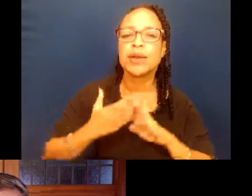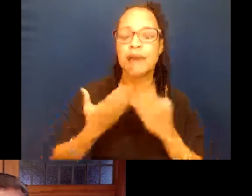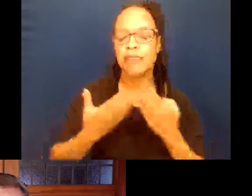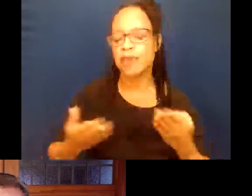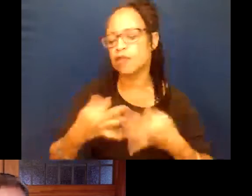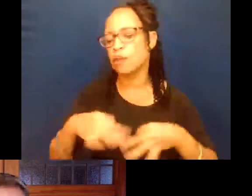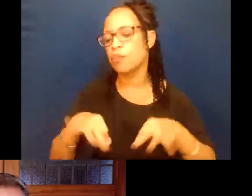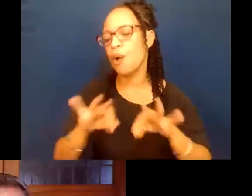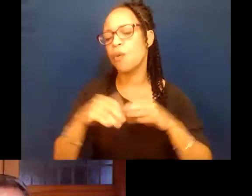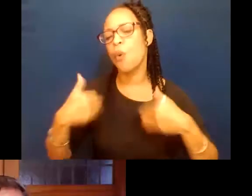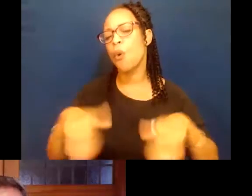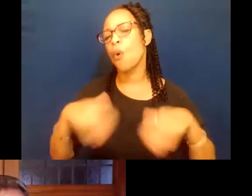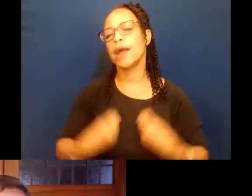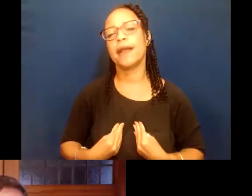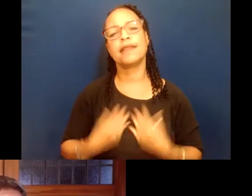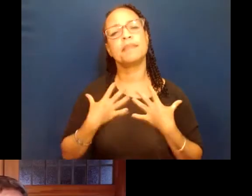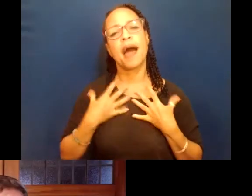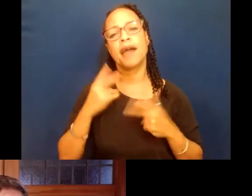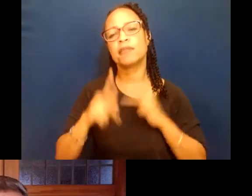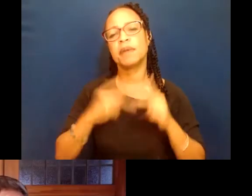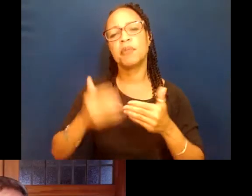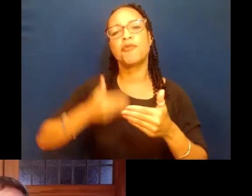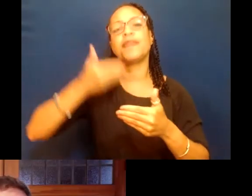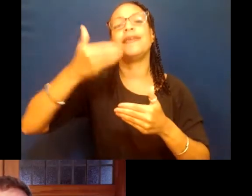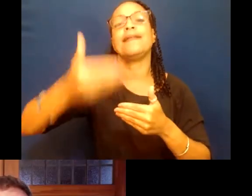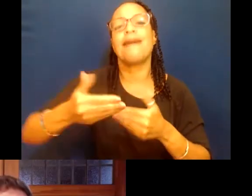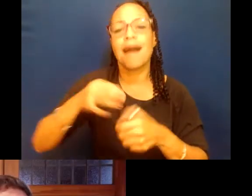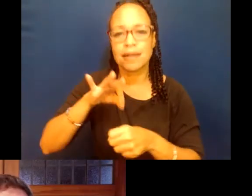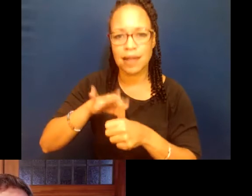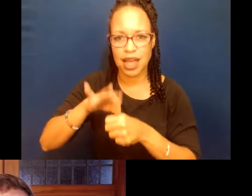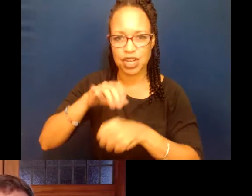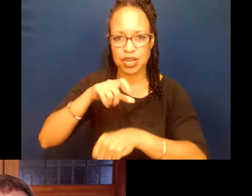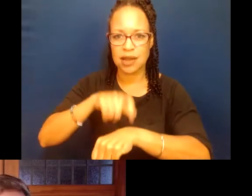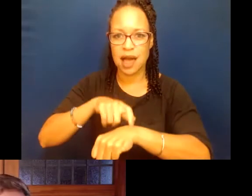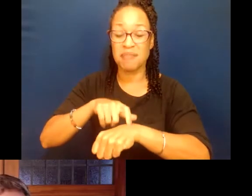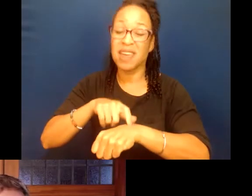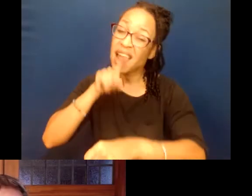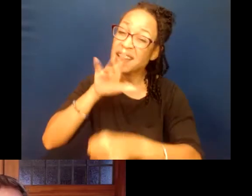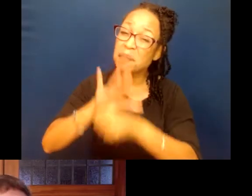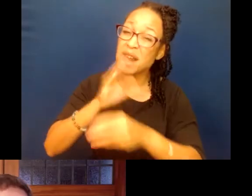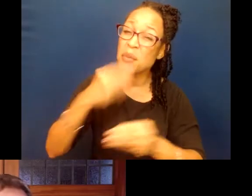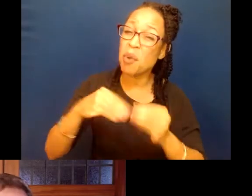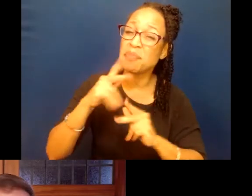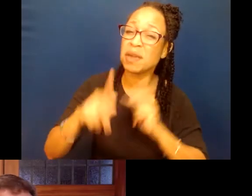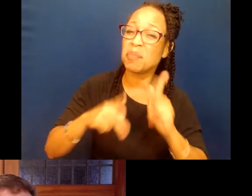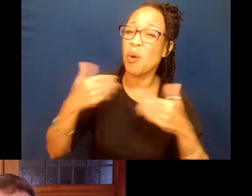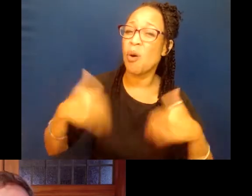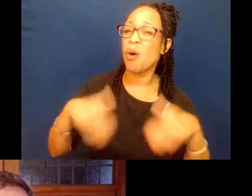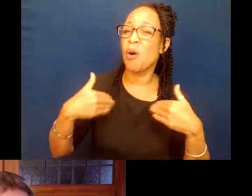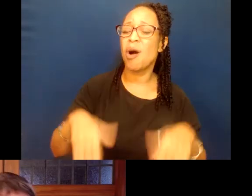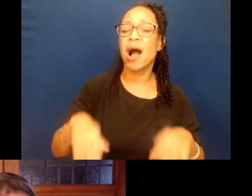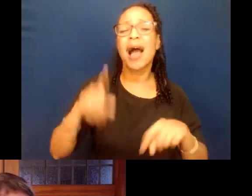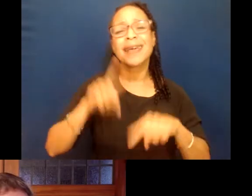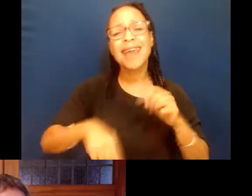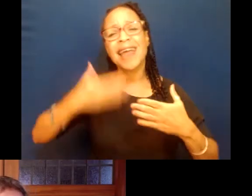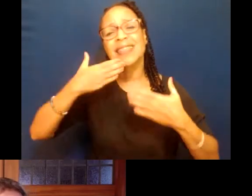inspires people for the next election cycle, and we have people that are much more committed. So, gracias a todos ustedes. I can't thank you